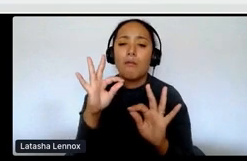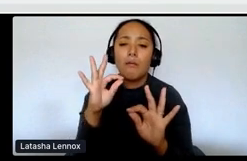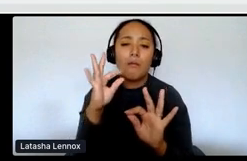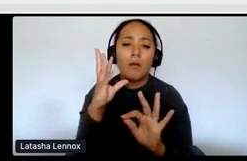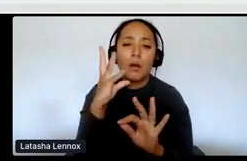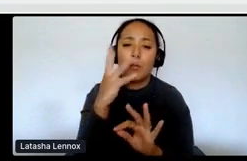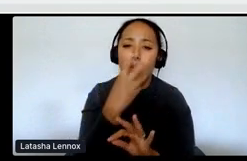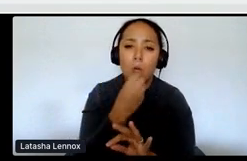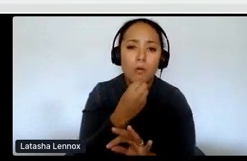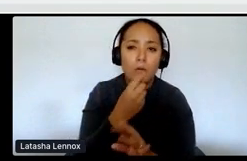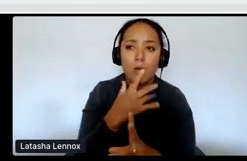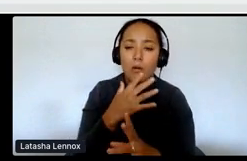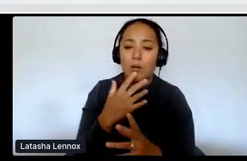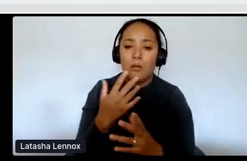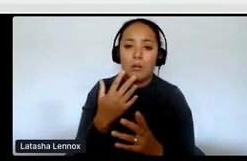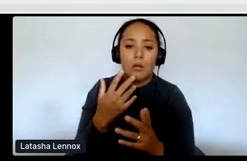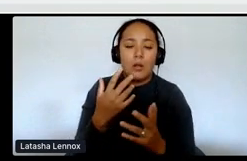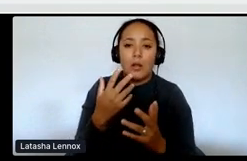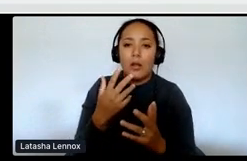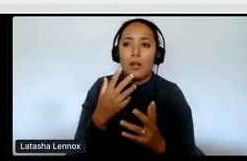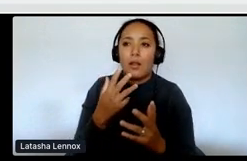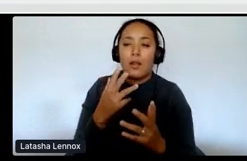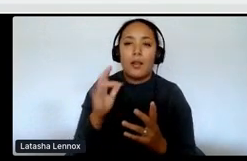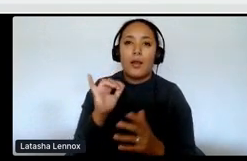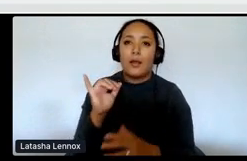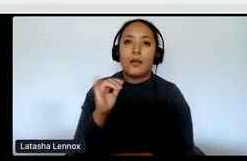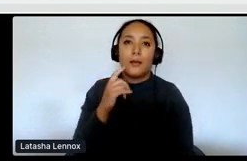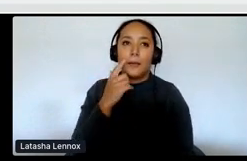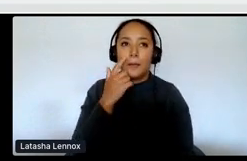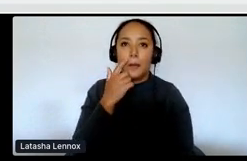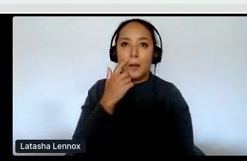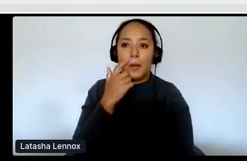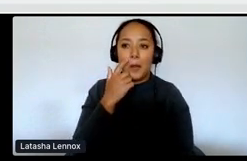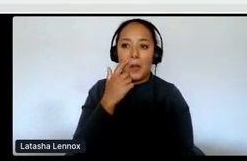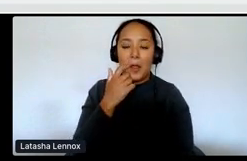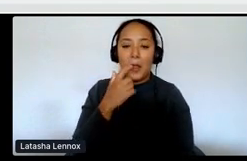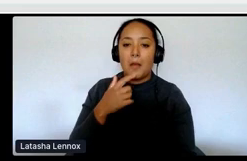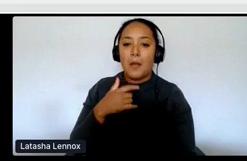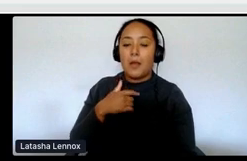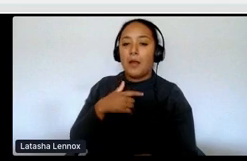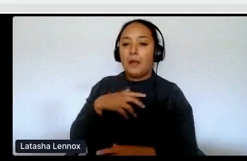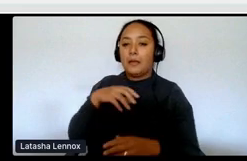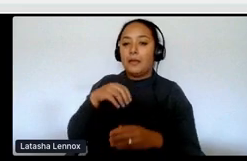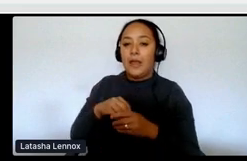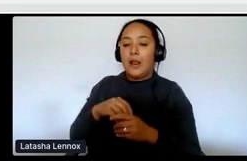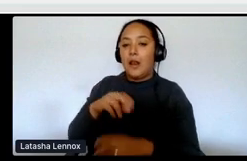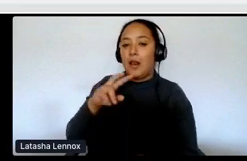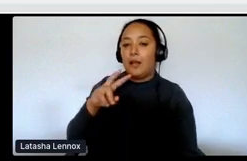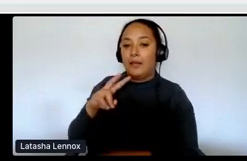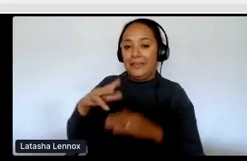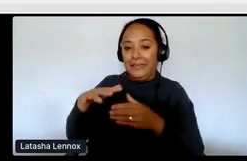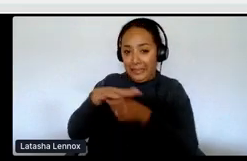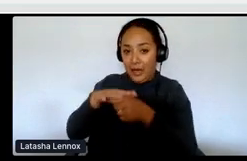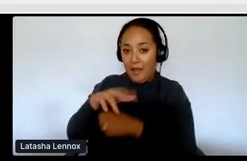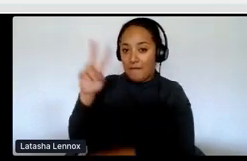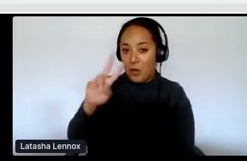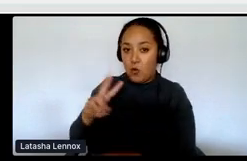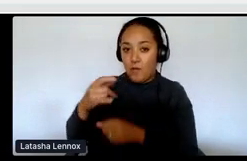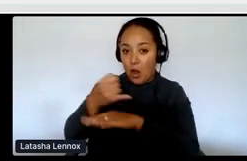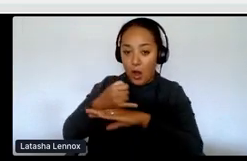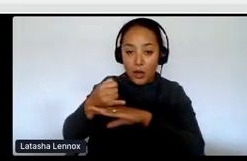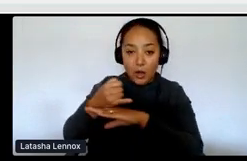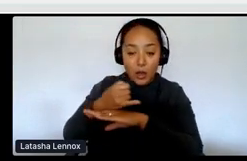just like I'm in currently, I am in the Quangin territory on Vancouver Island where there's immense deforestation.